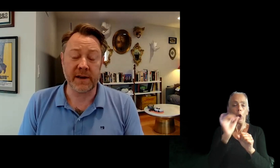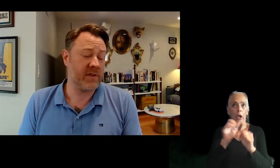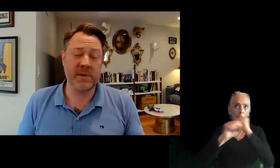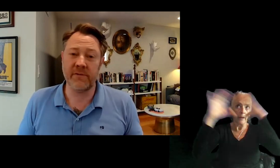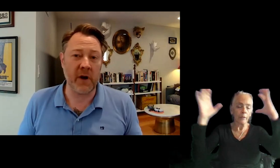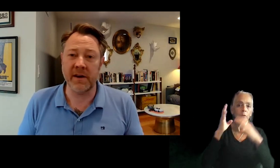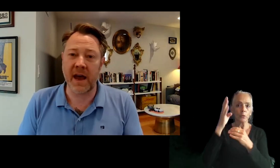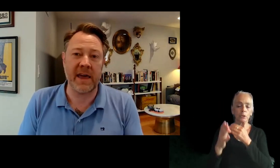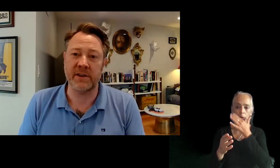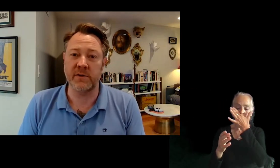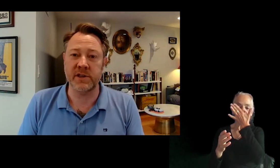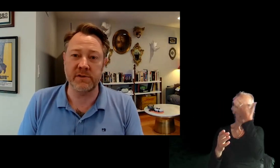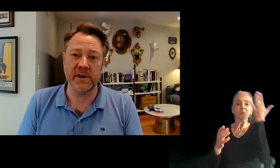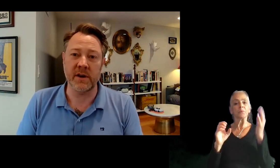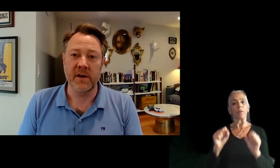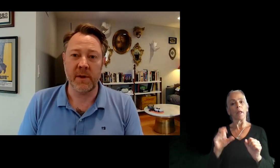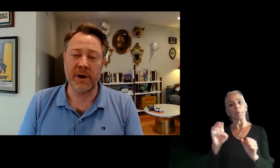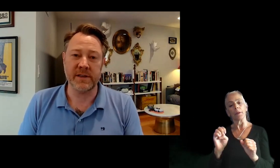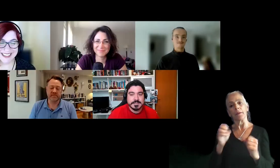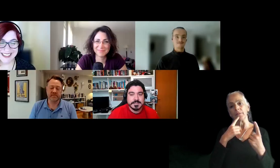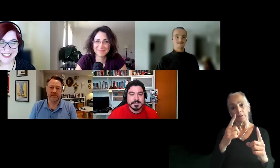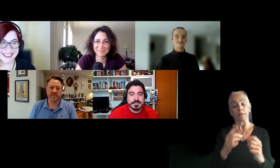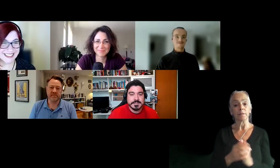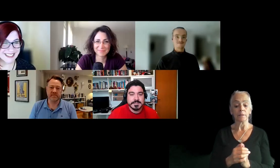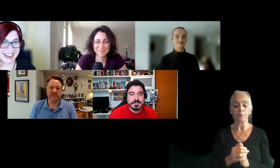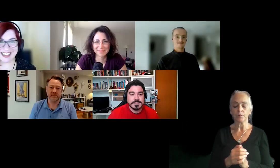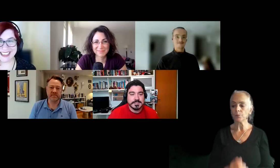really effective and be fun kind of anecdotes too during the process.